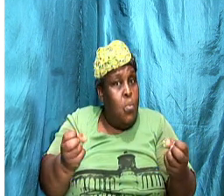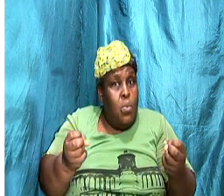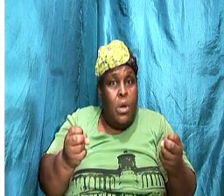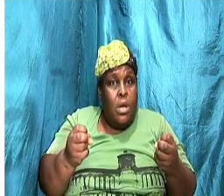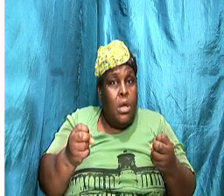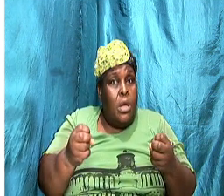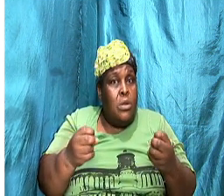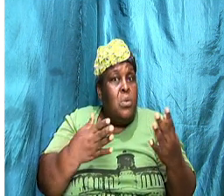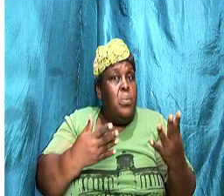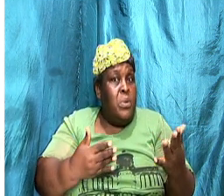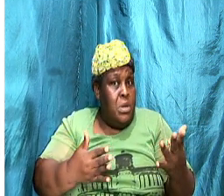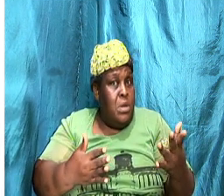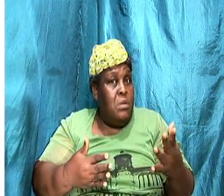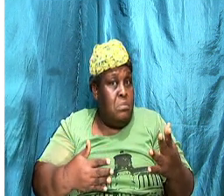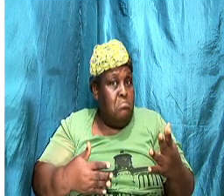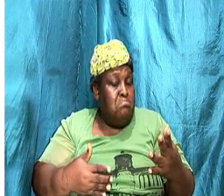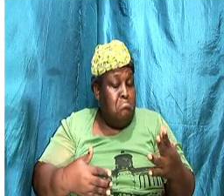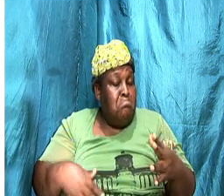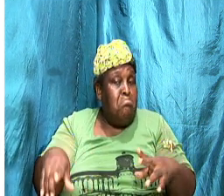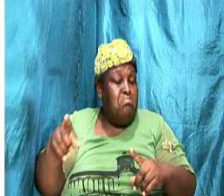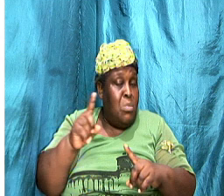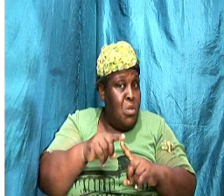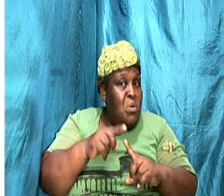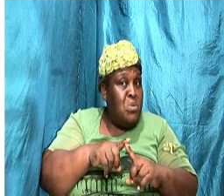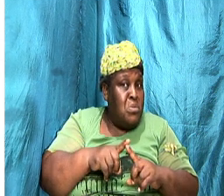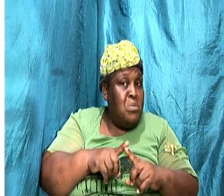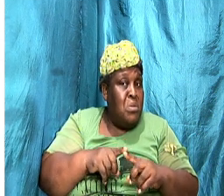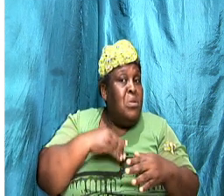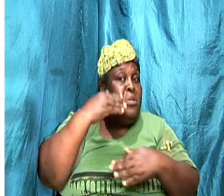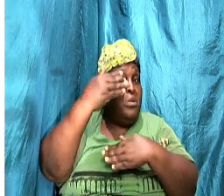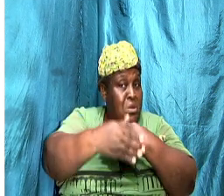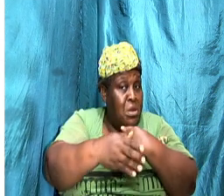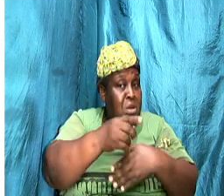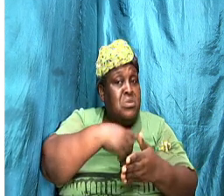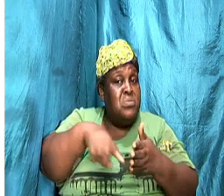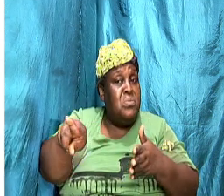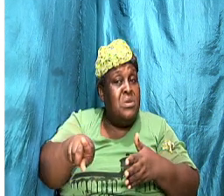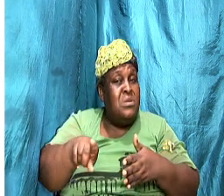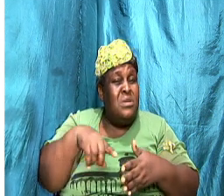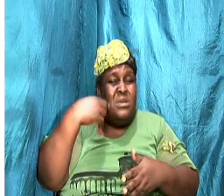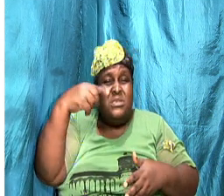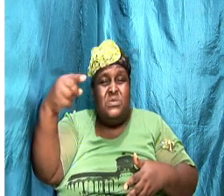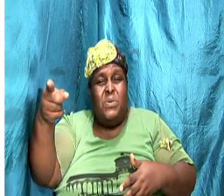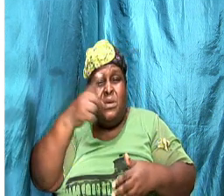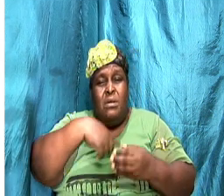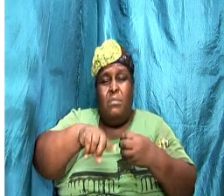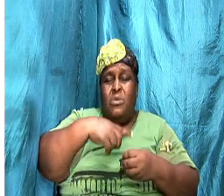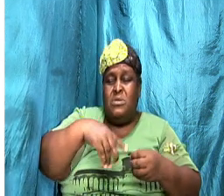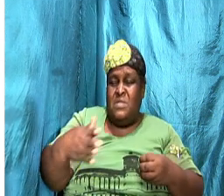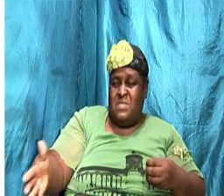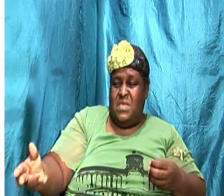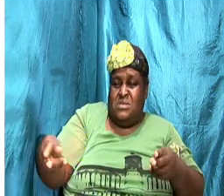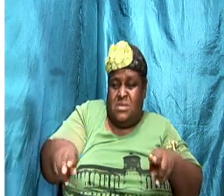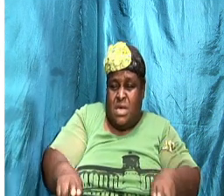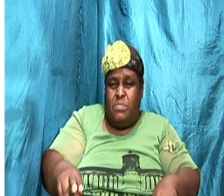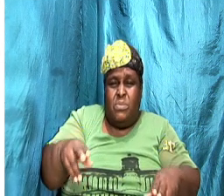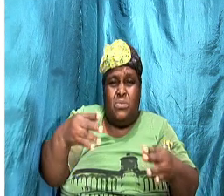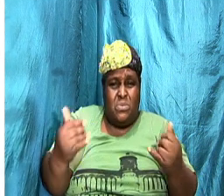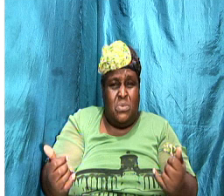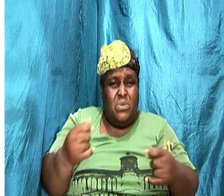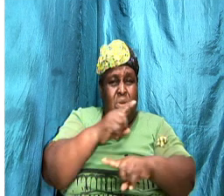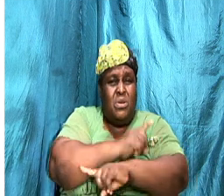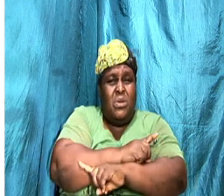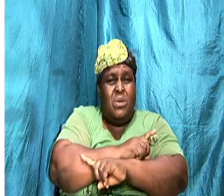to talk about the thing that happened today. Why? Because your partner will not